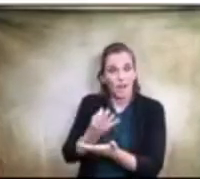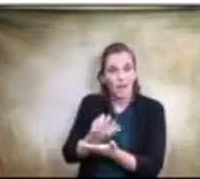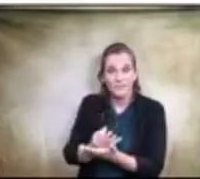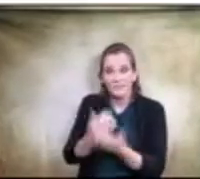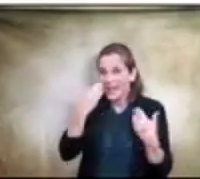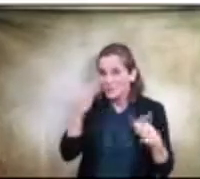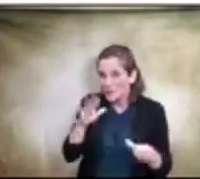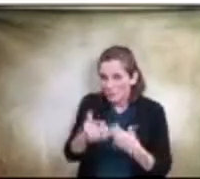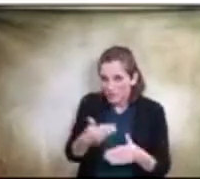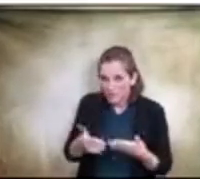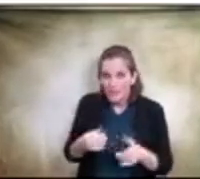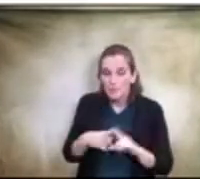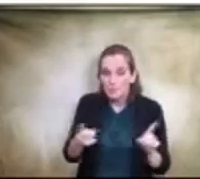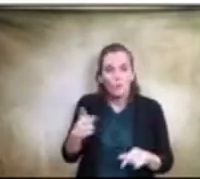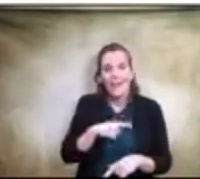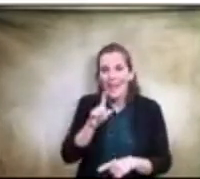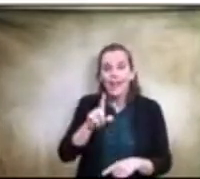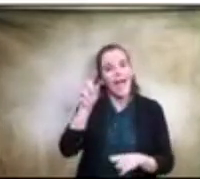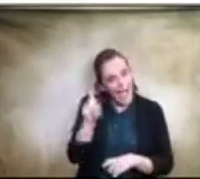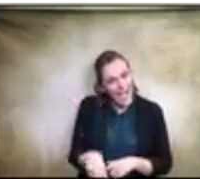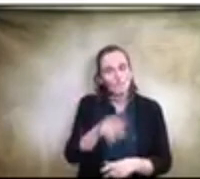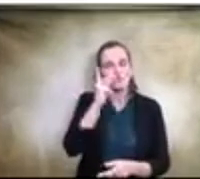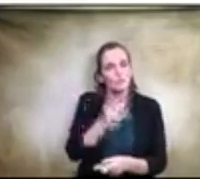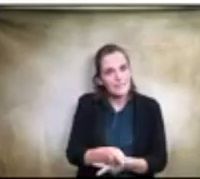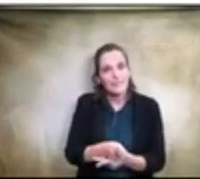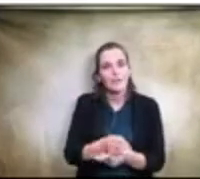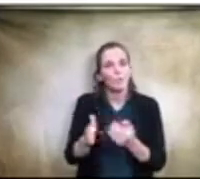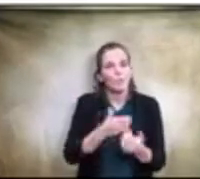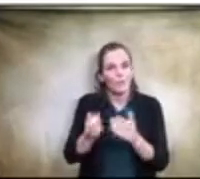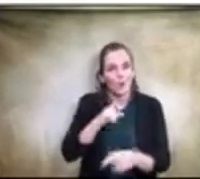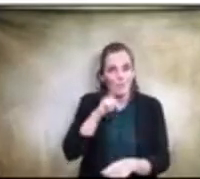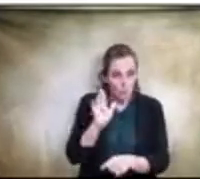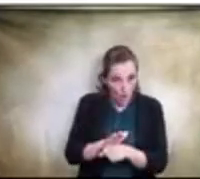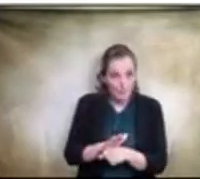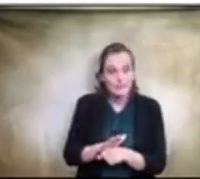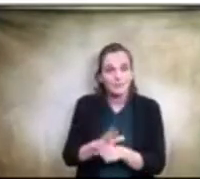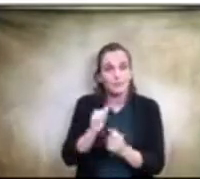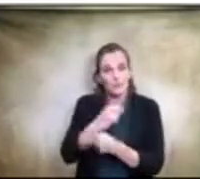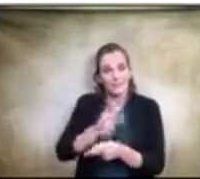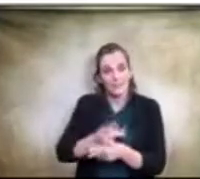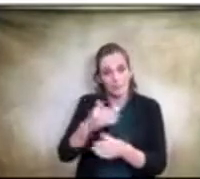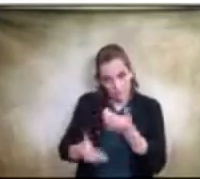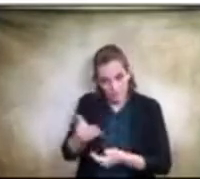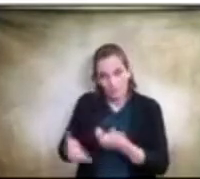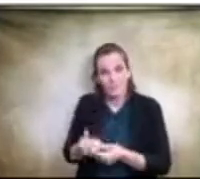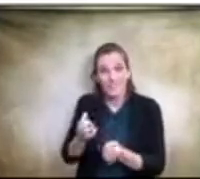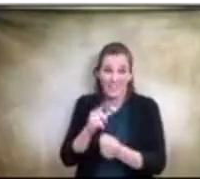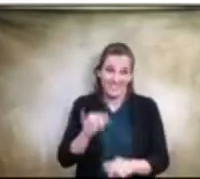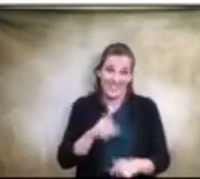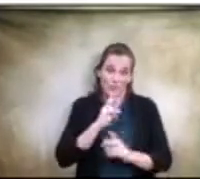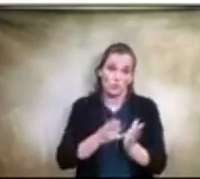got to keep whatever we are, are saying to get the bond path, we also have to stay true to it once we have the money.